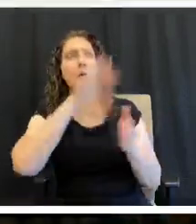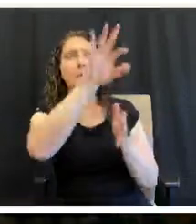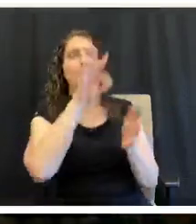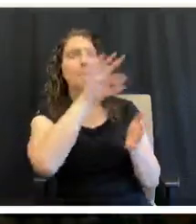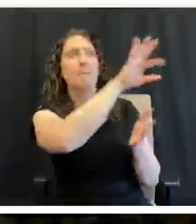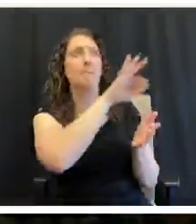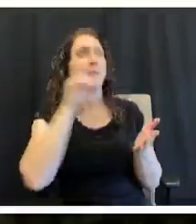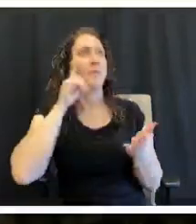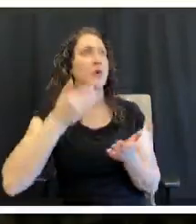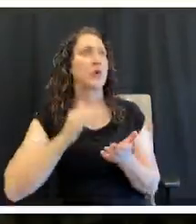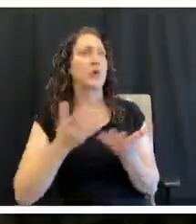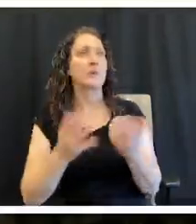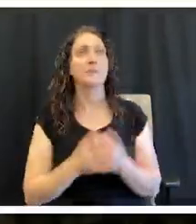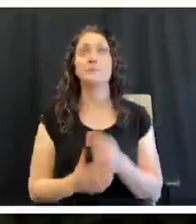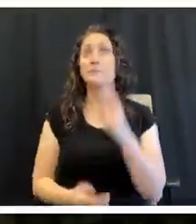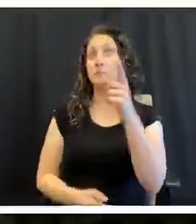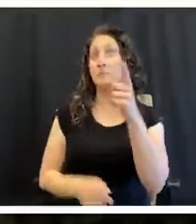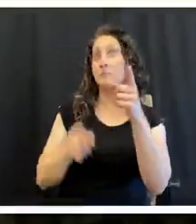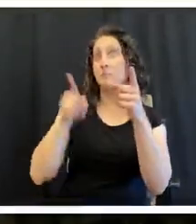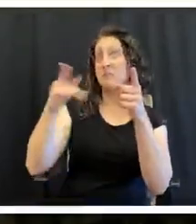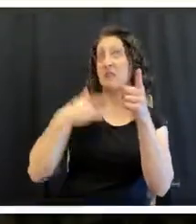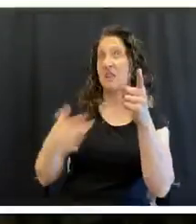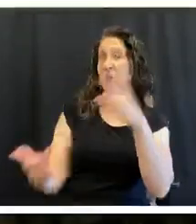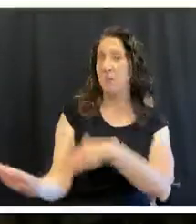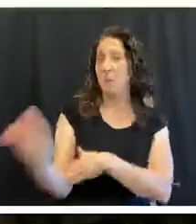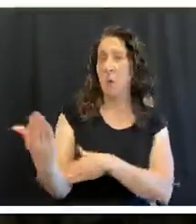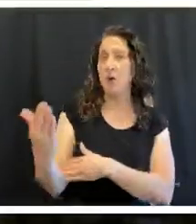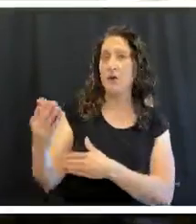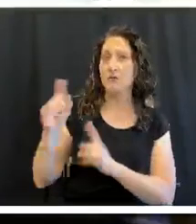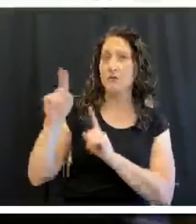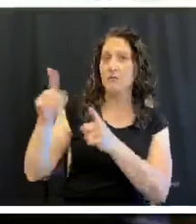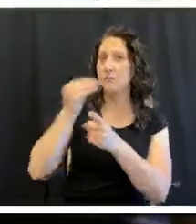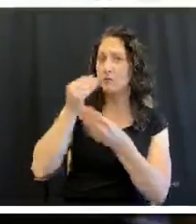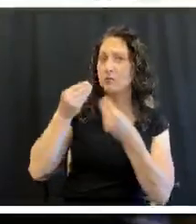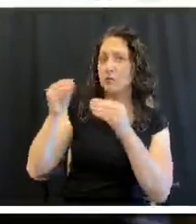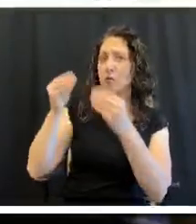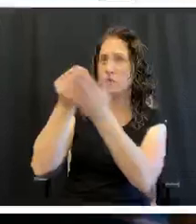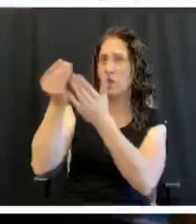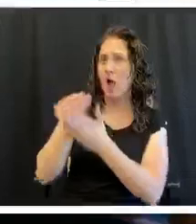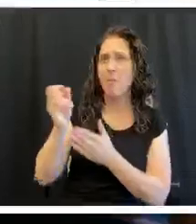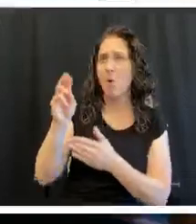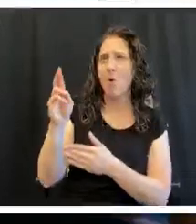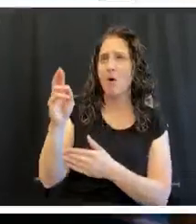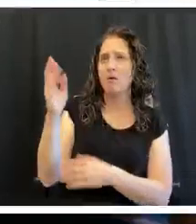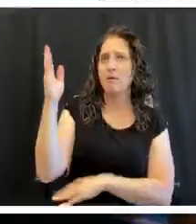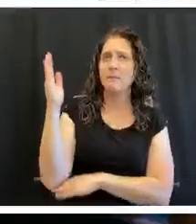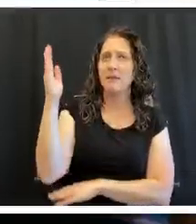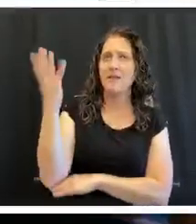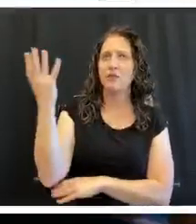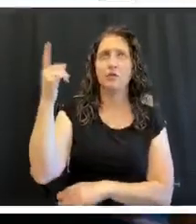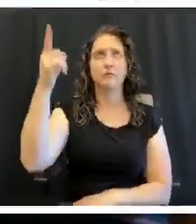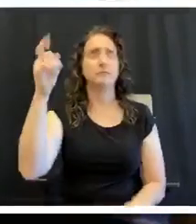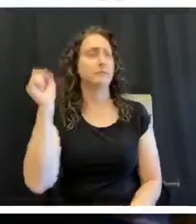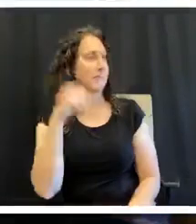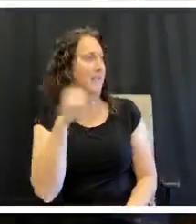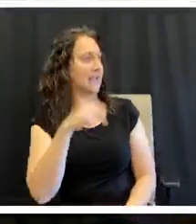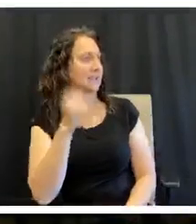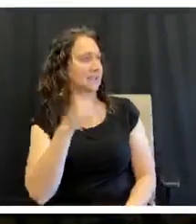So you're an early morning grocery shopper or mid-afternoon? Yes, ma'am. Yes, me too.